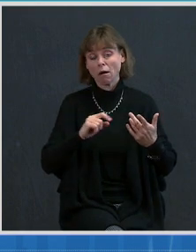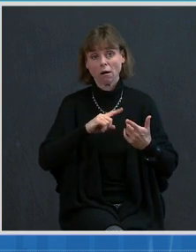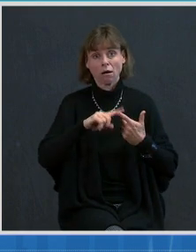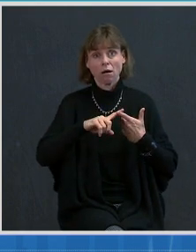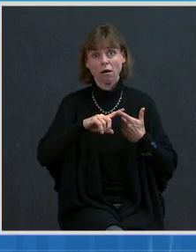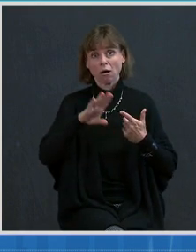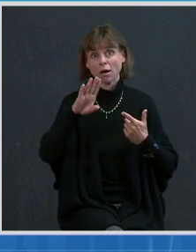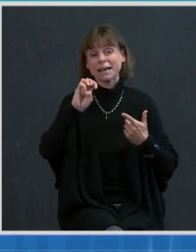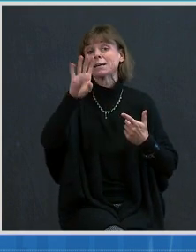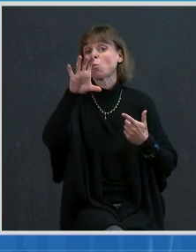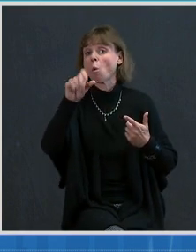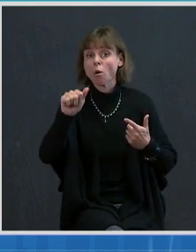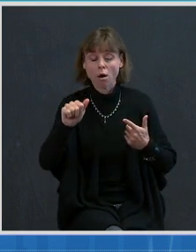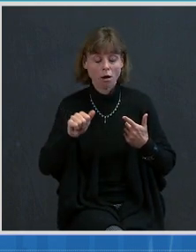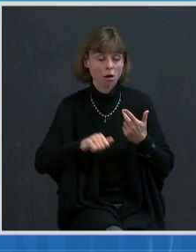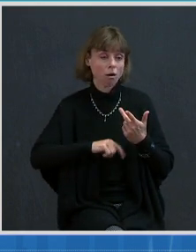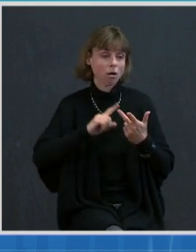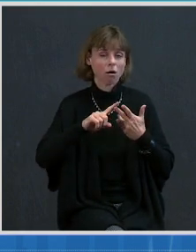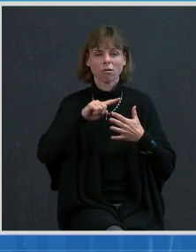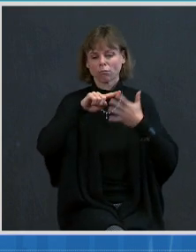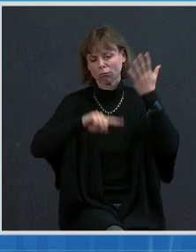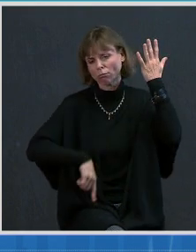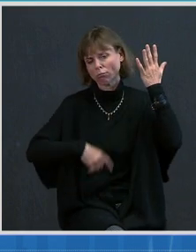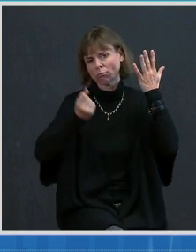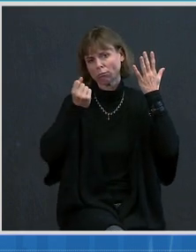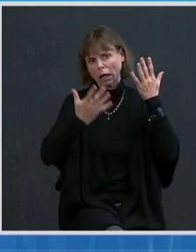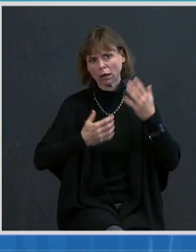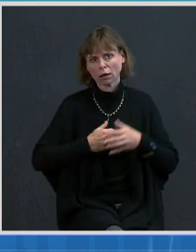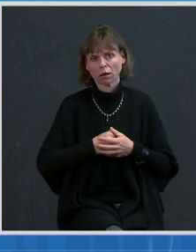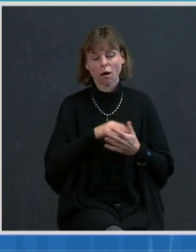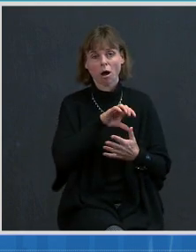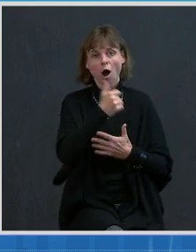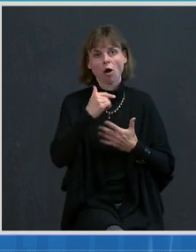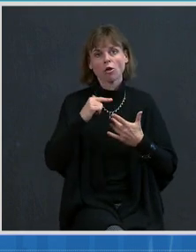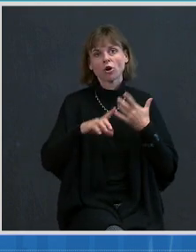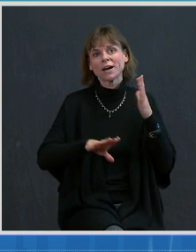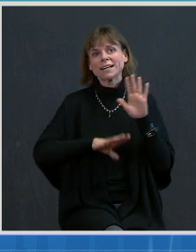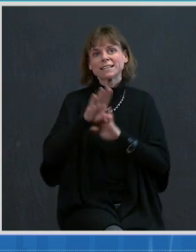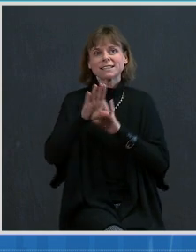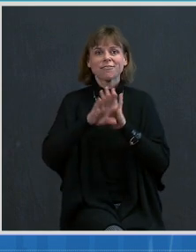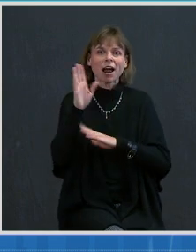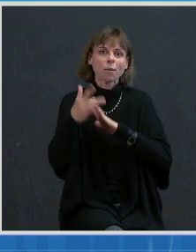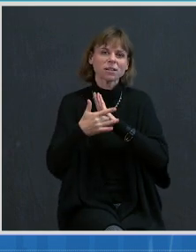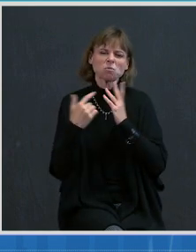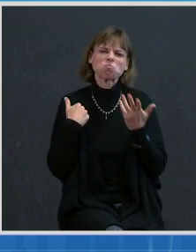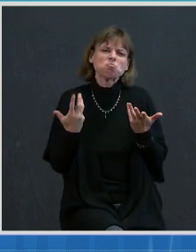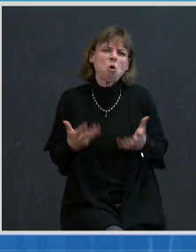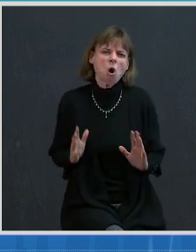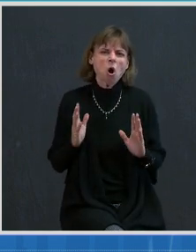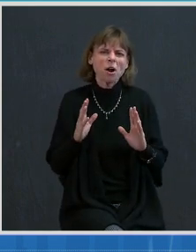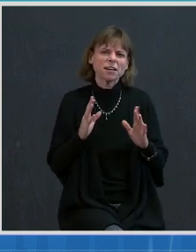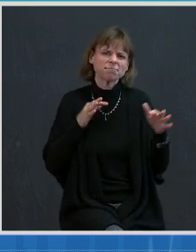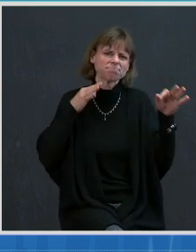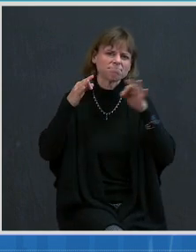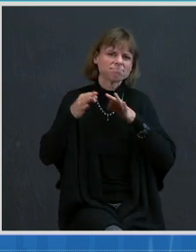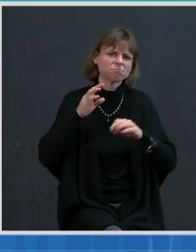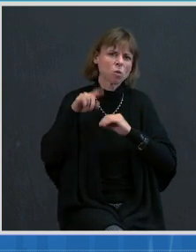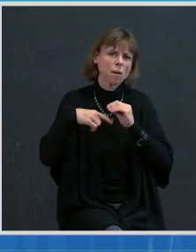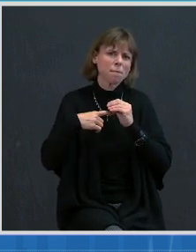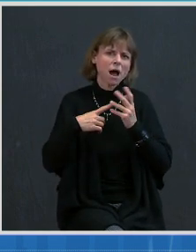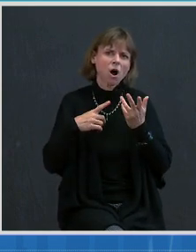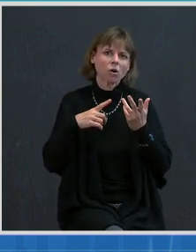Ebola. That could be any of a number. The other is to develop platform technologies. We've already spoken about the real